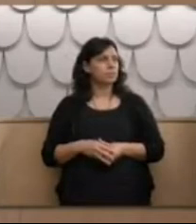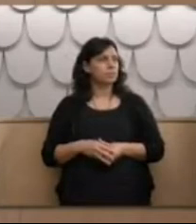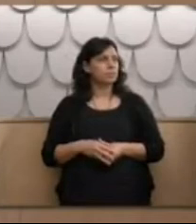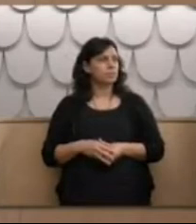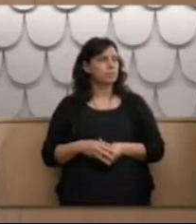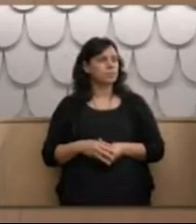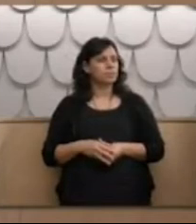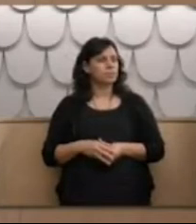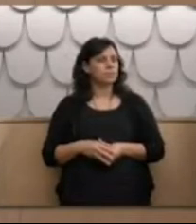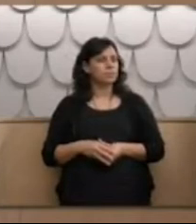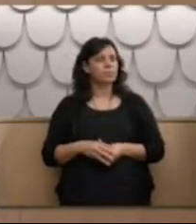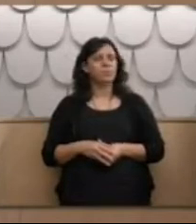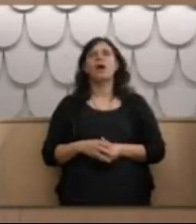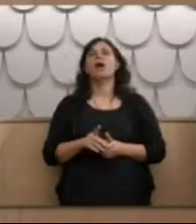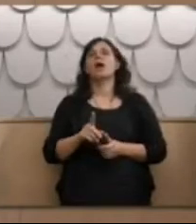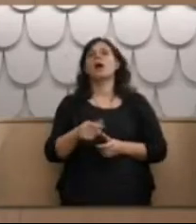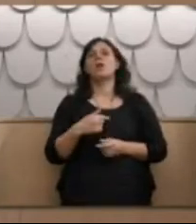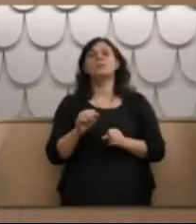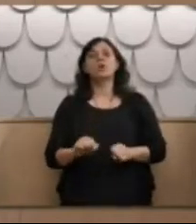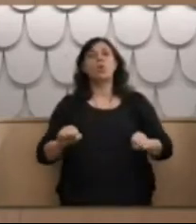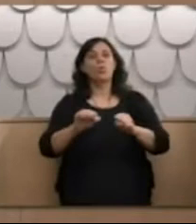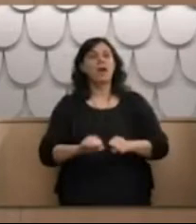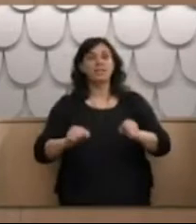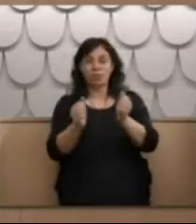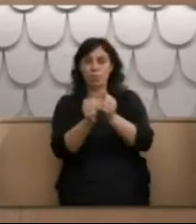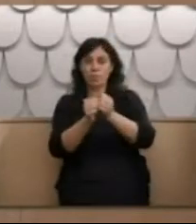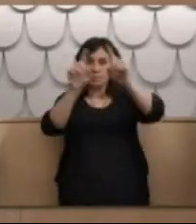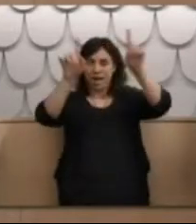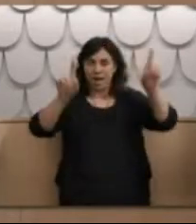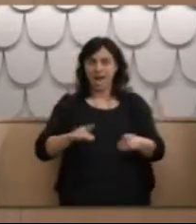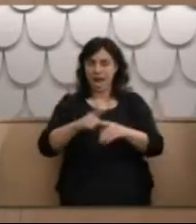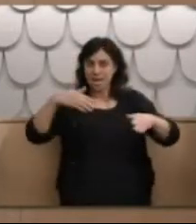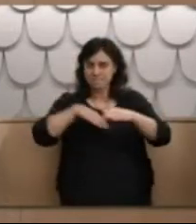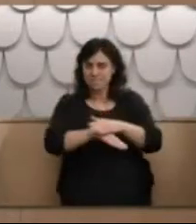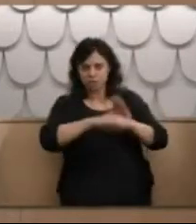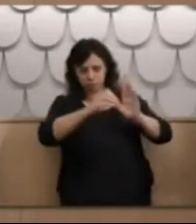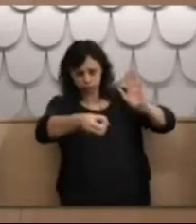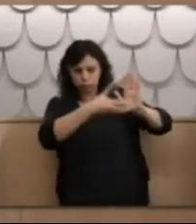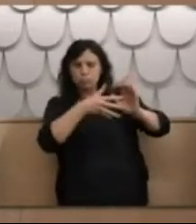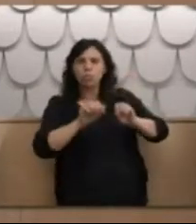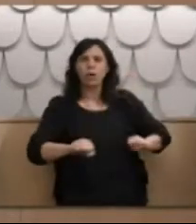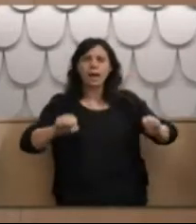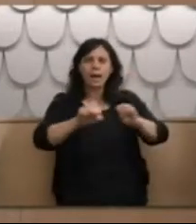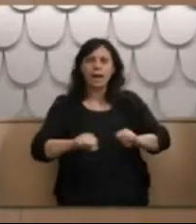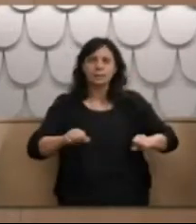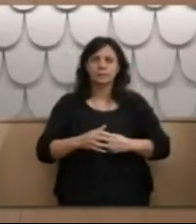Just waiting to see if we can get the paper up on the screen so everybody can see it. But it might not be possible.